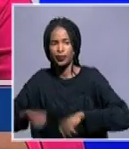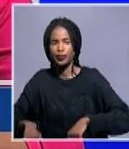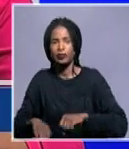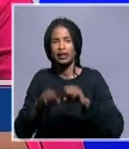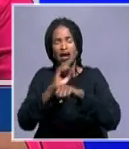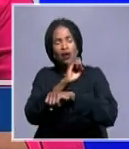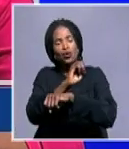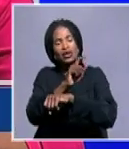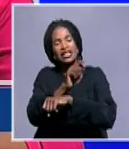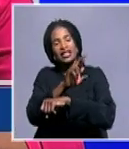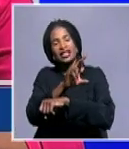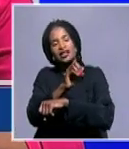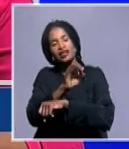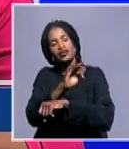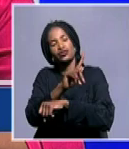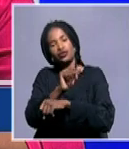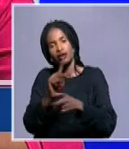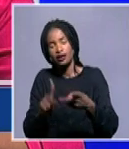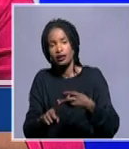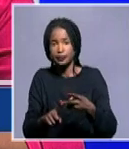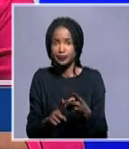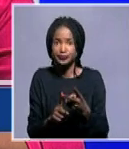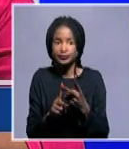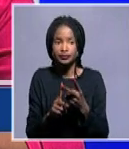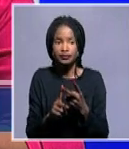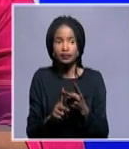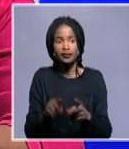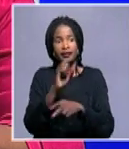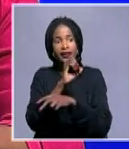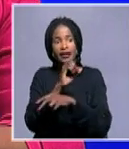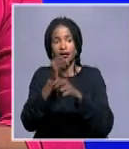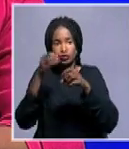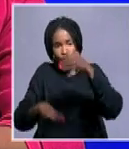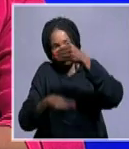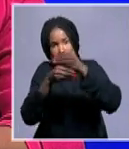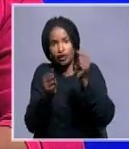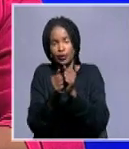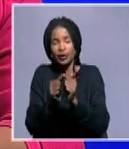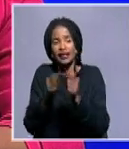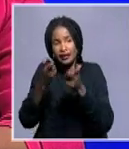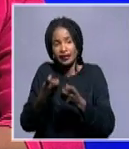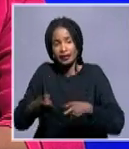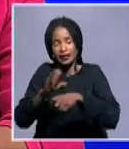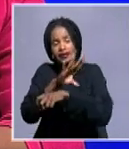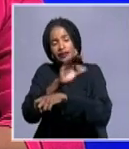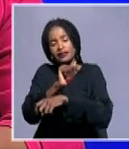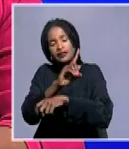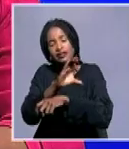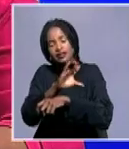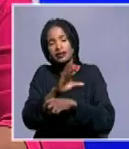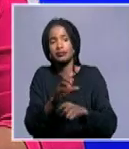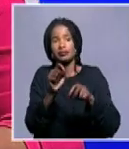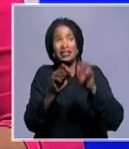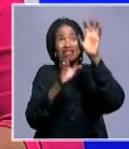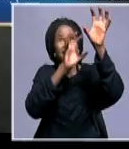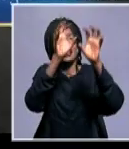subsidiary institution of the summit, the organ reports to the summit.